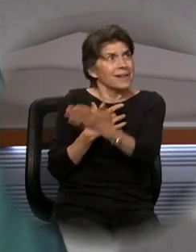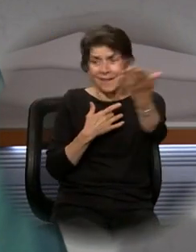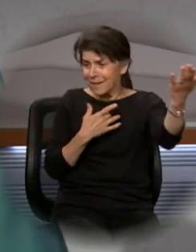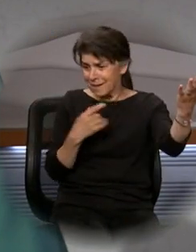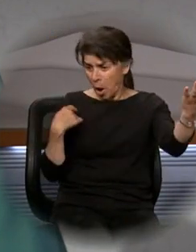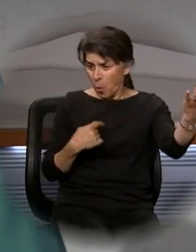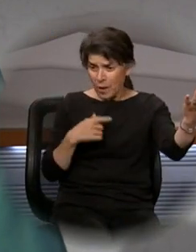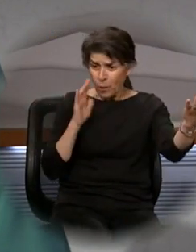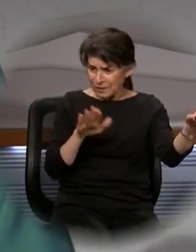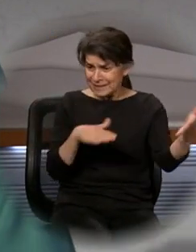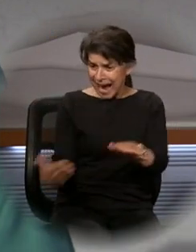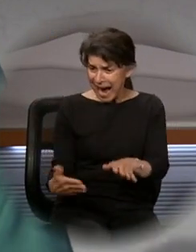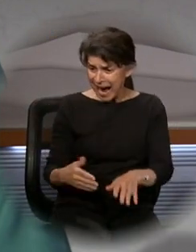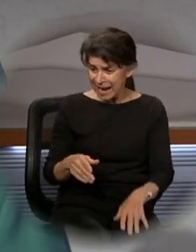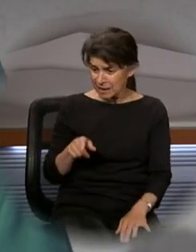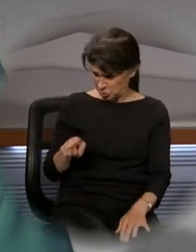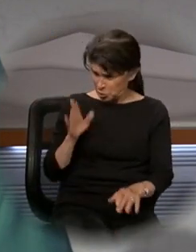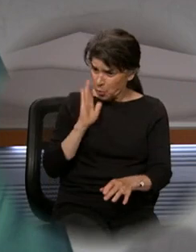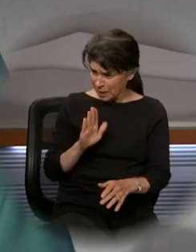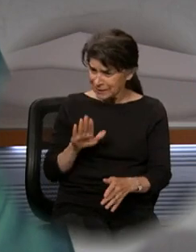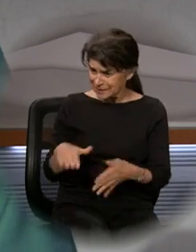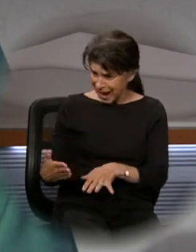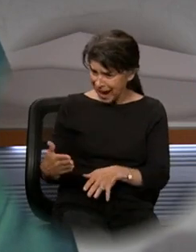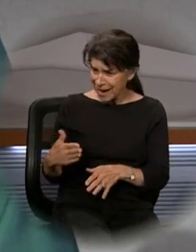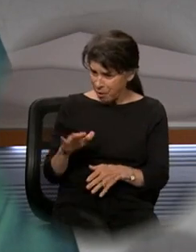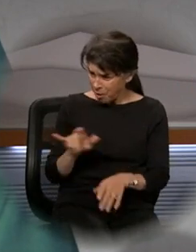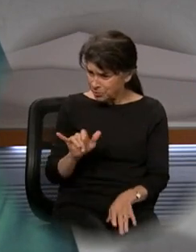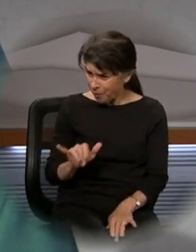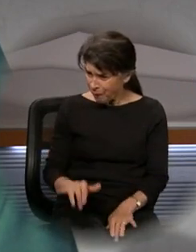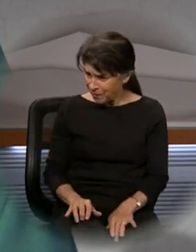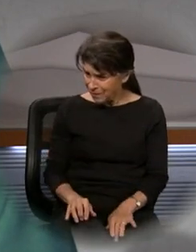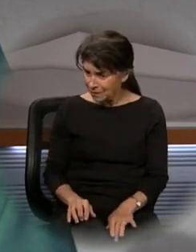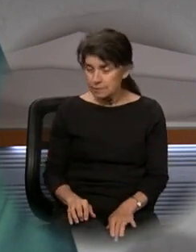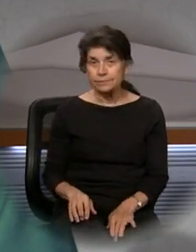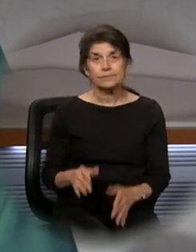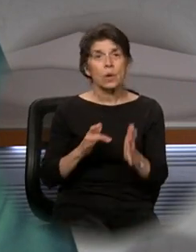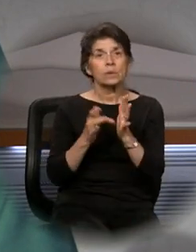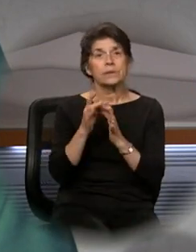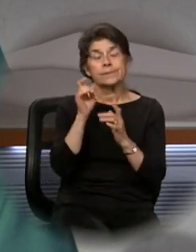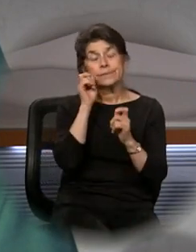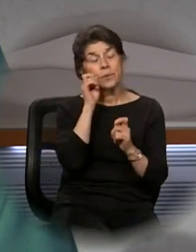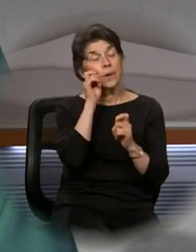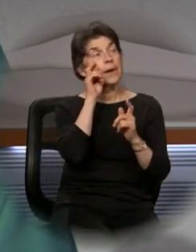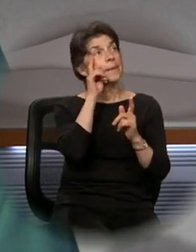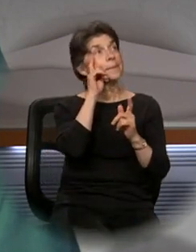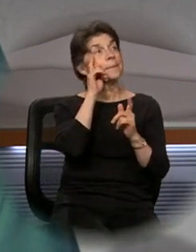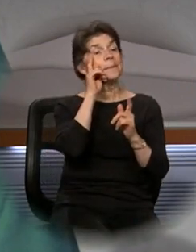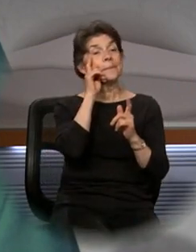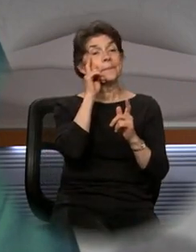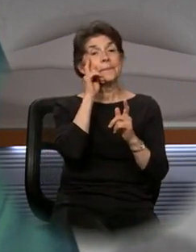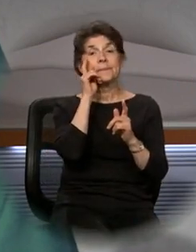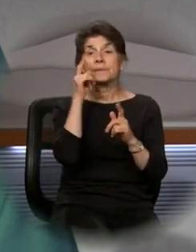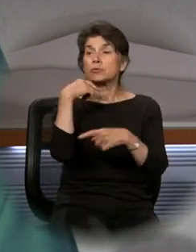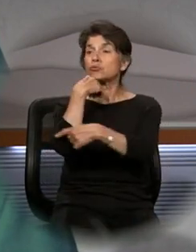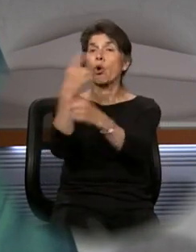we're going to perish and you can perish in the midst of that? And so waking up, Jesus addressed the sea and the wind and